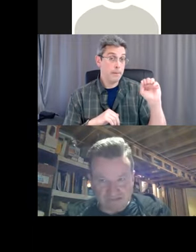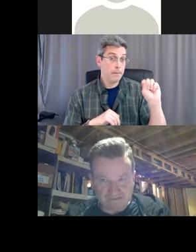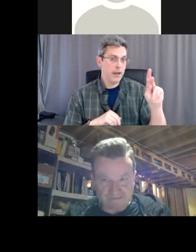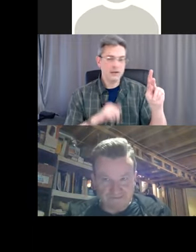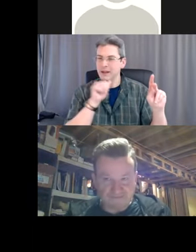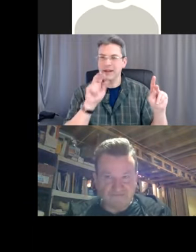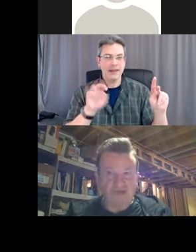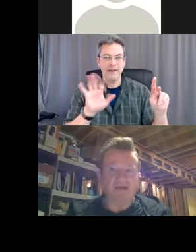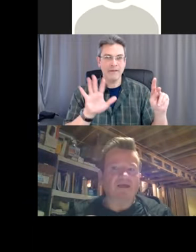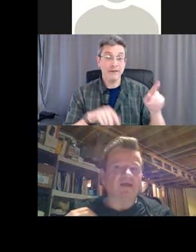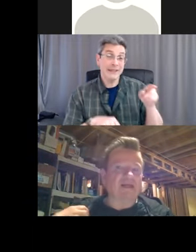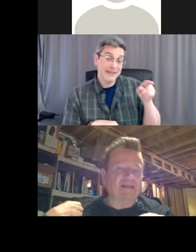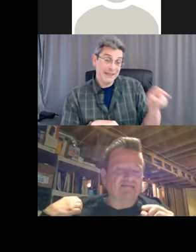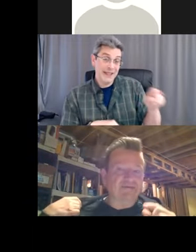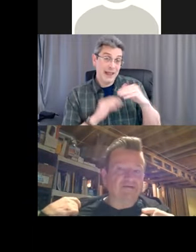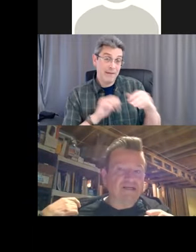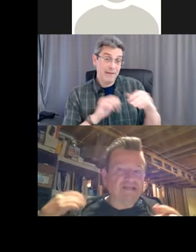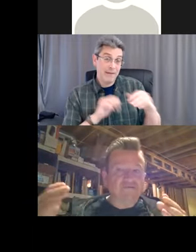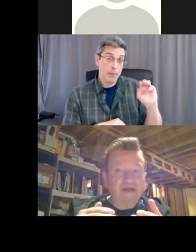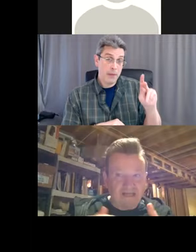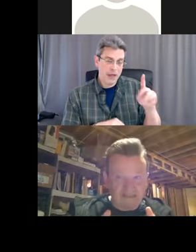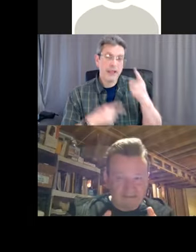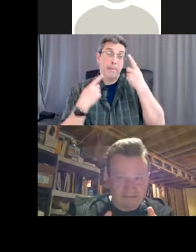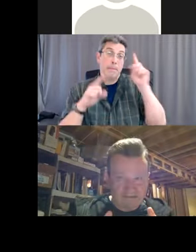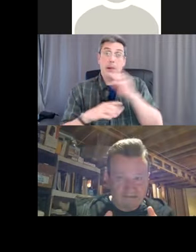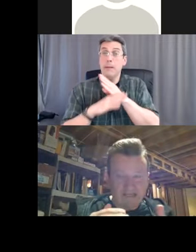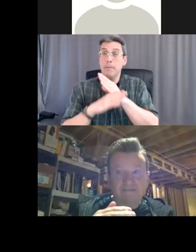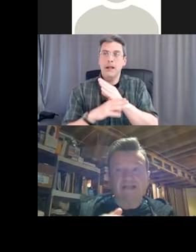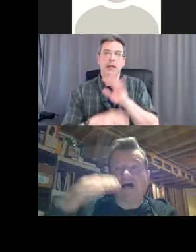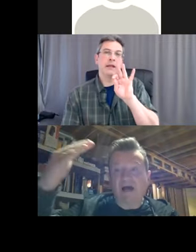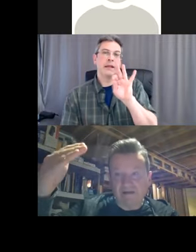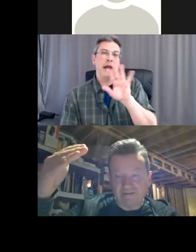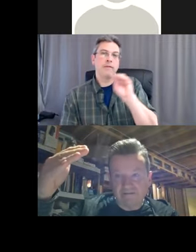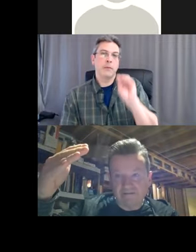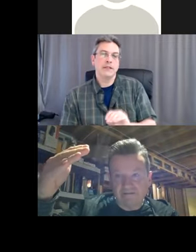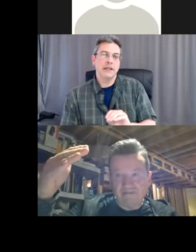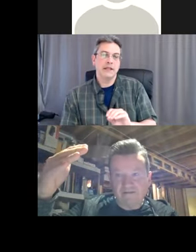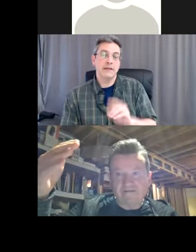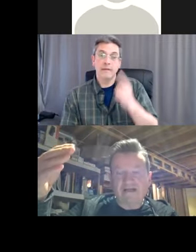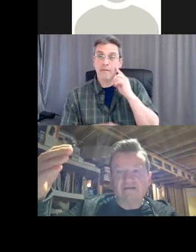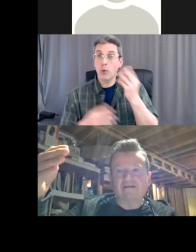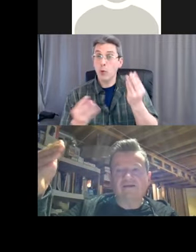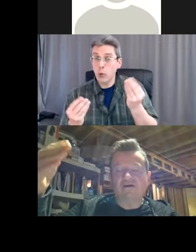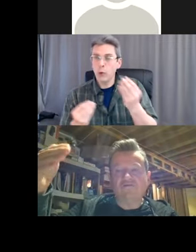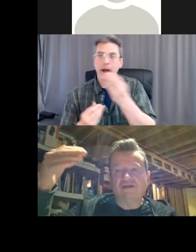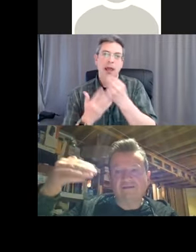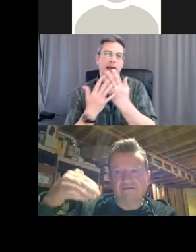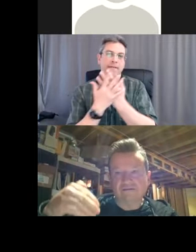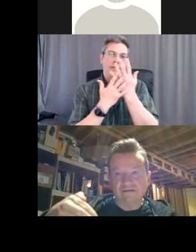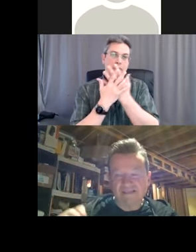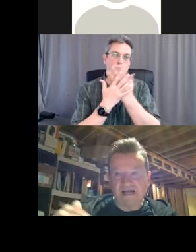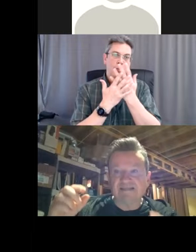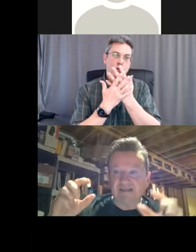filtration. And the filtration rate is much higher than the COVID